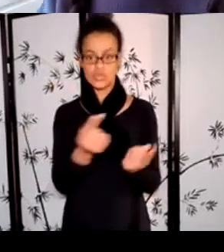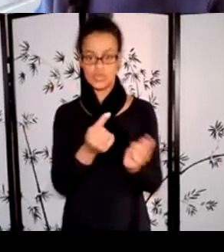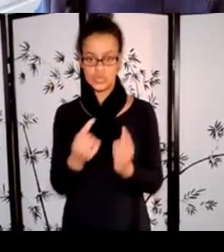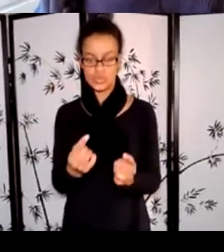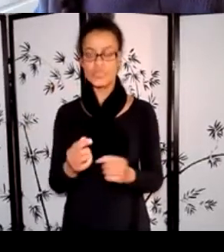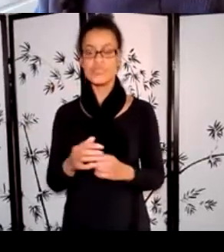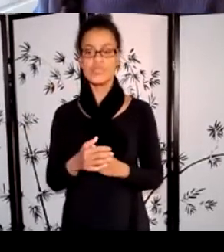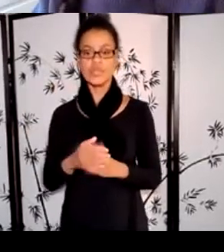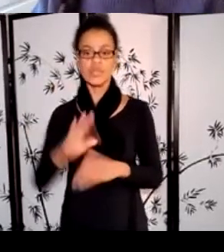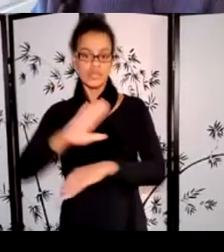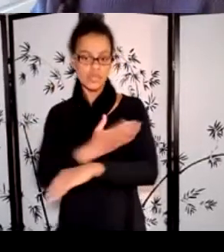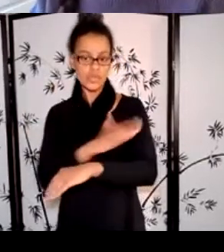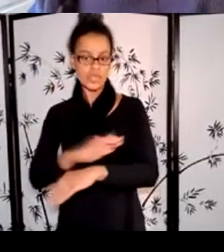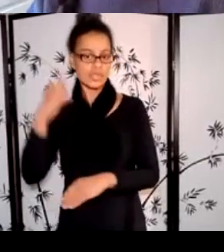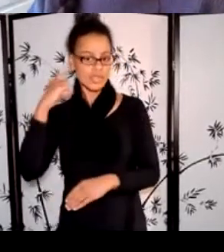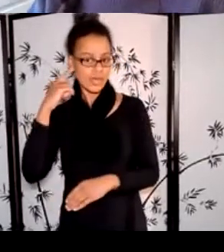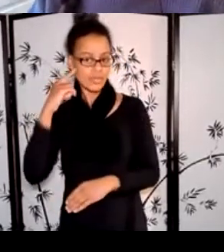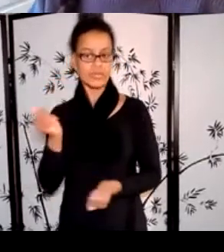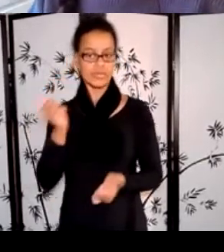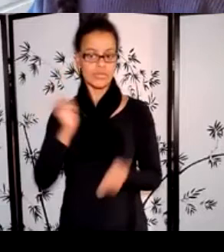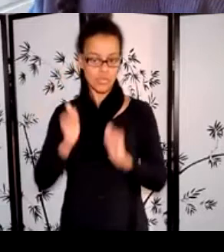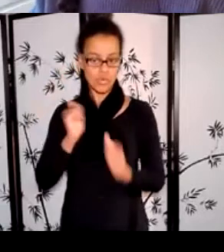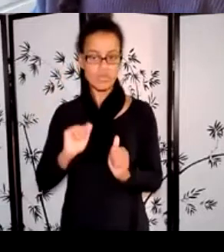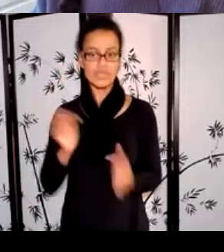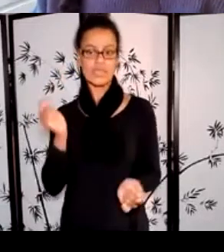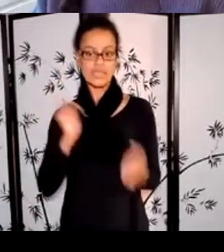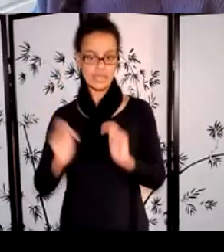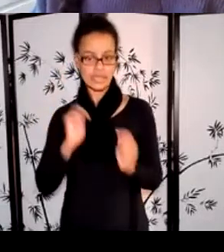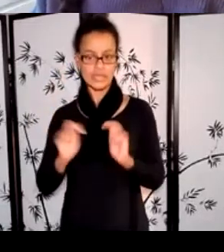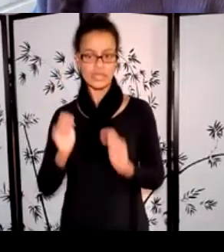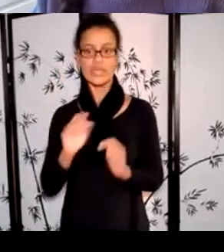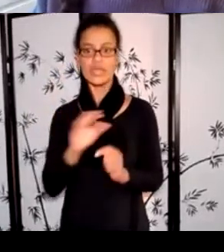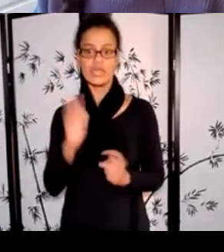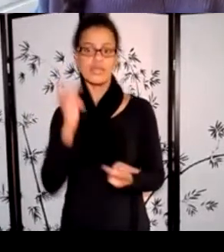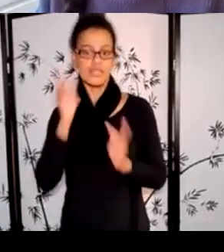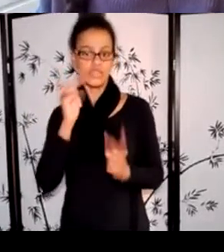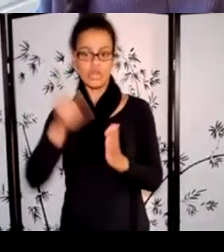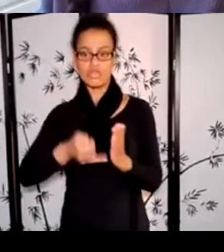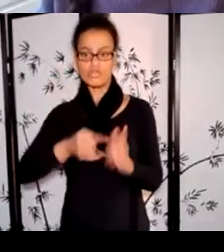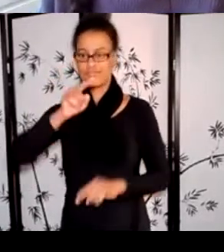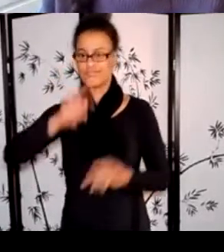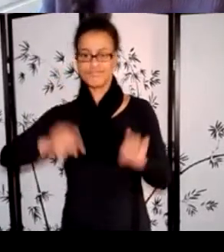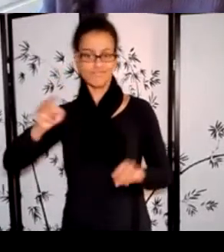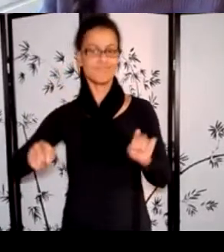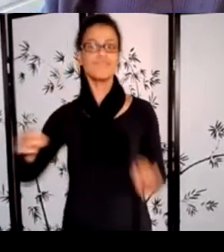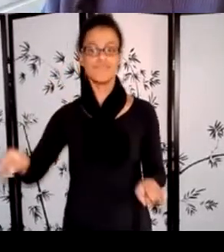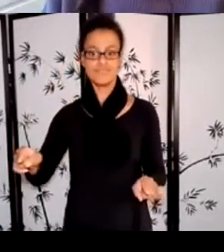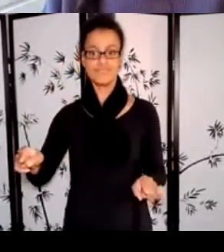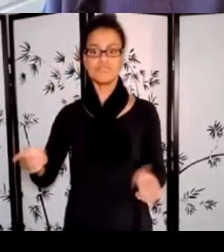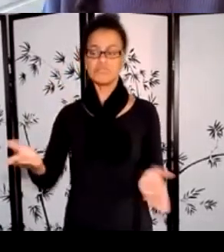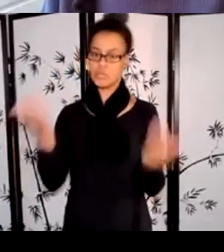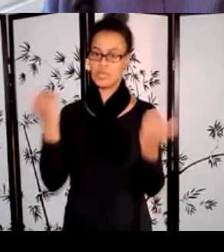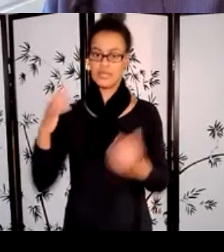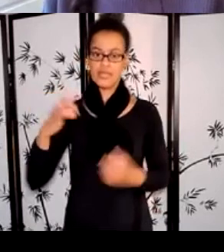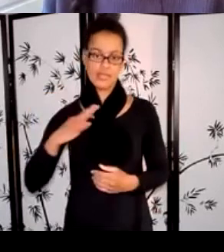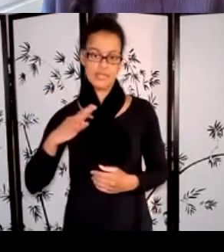performance, theater, and visual artists. We do not have standard definitions for emerging